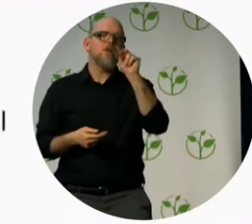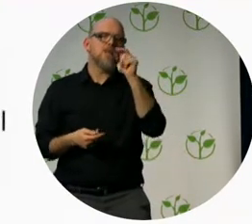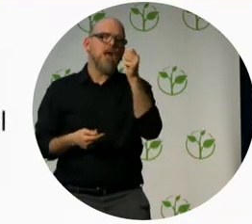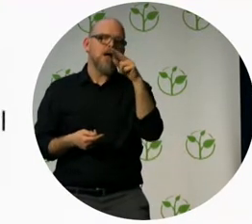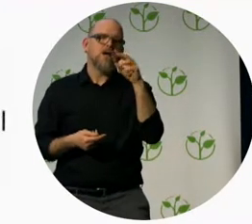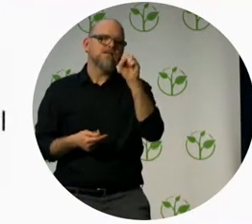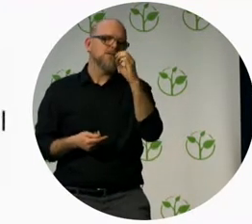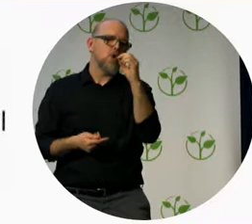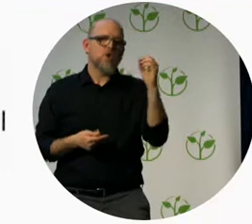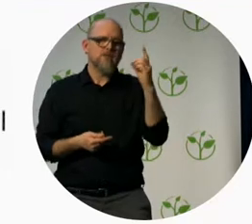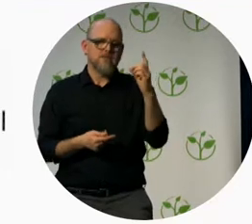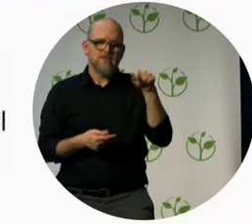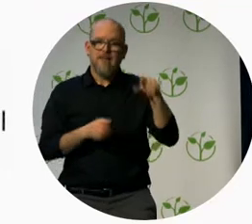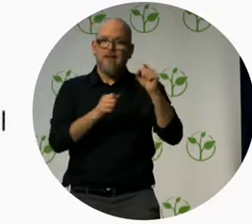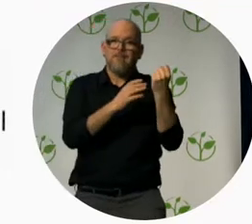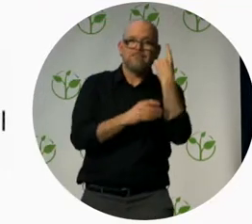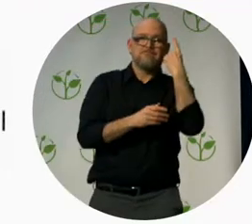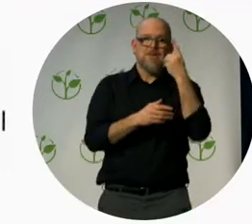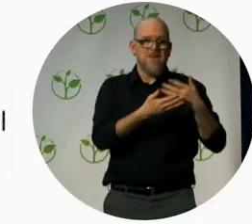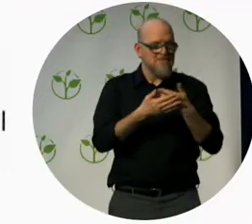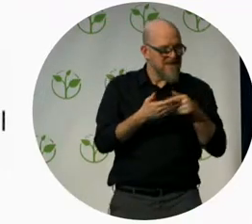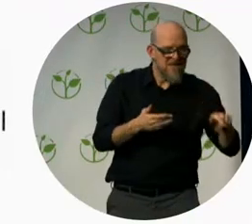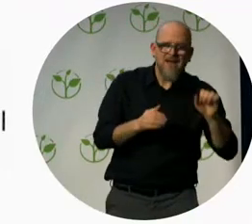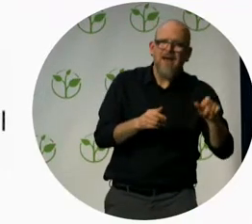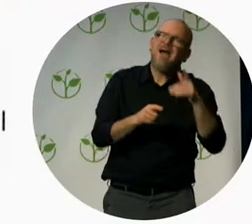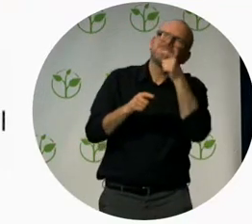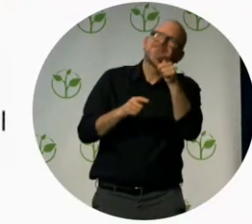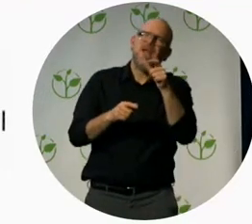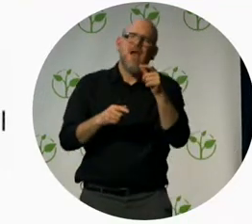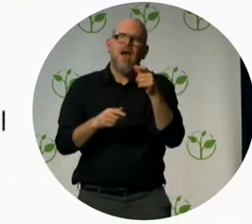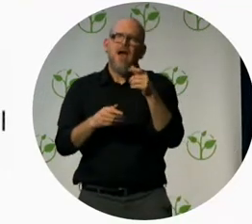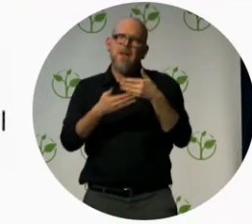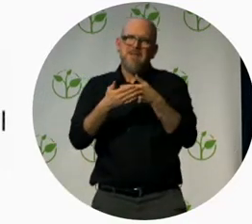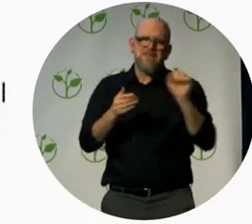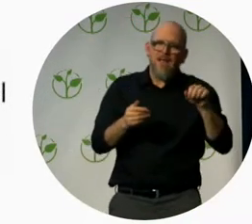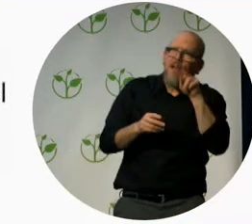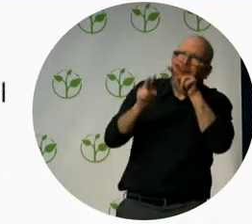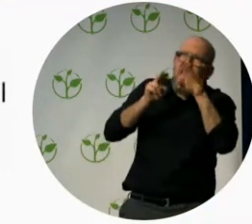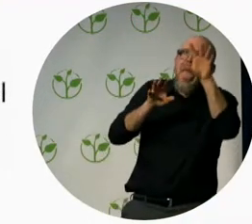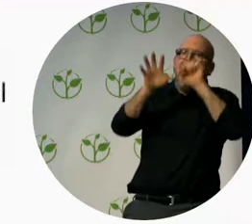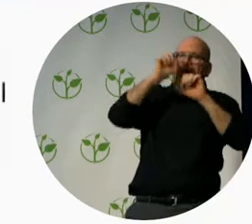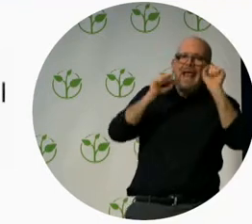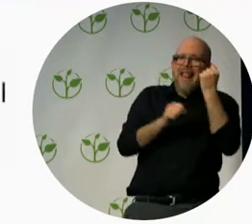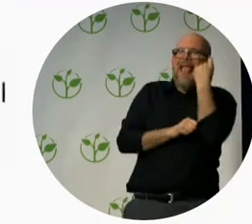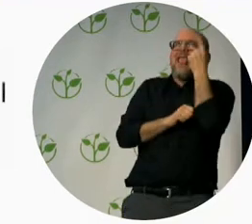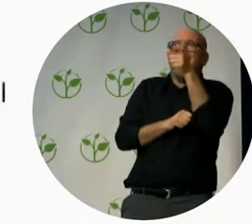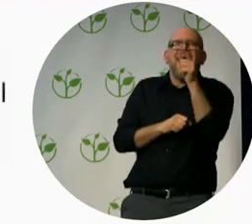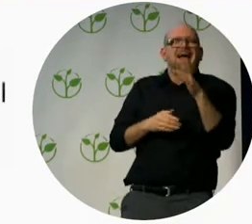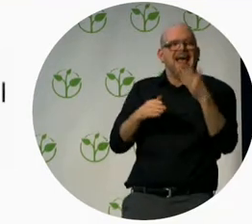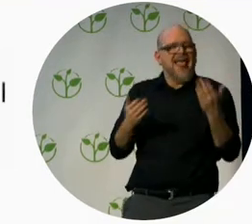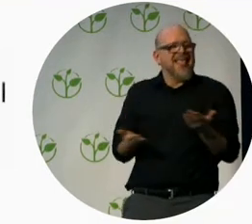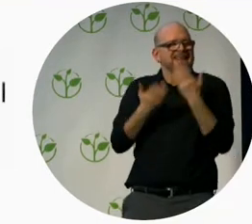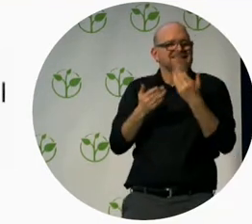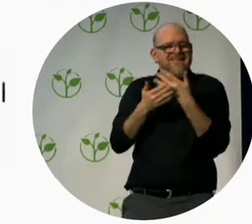us how hard it is for them to understand and help their children through your child's eyes lets parents